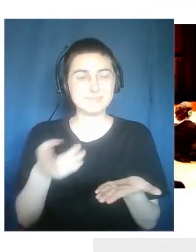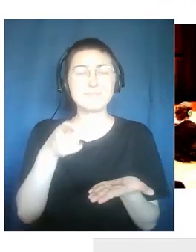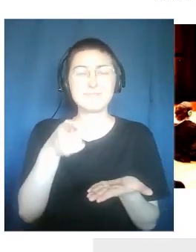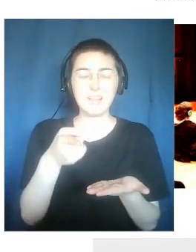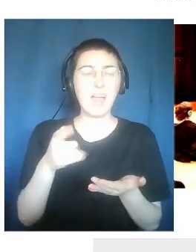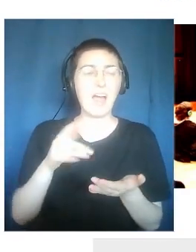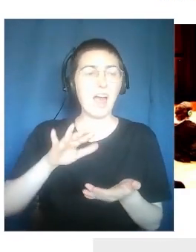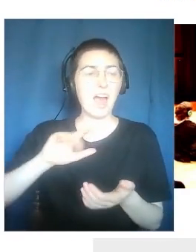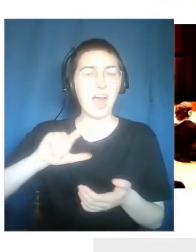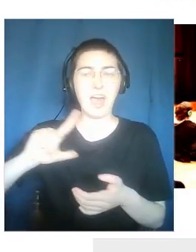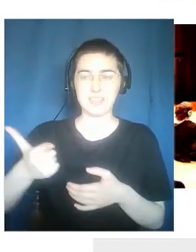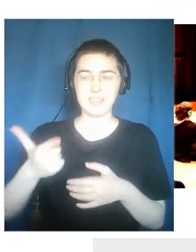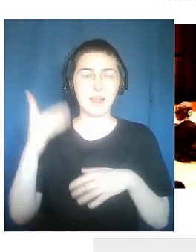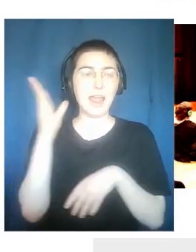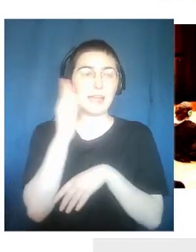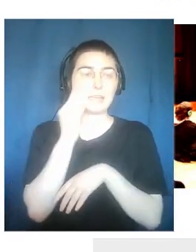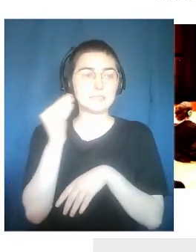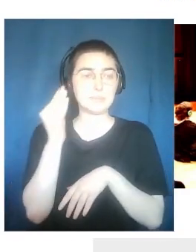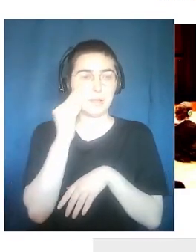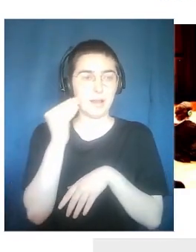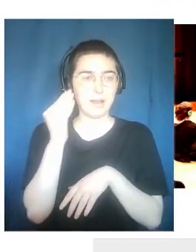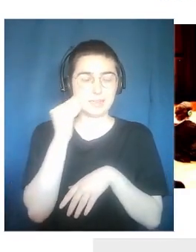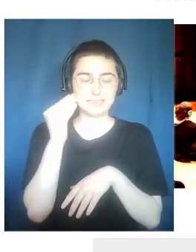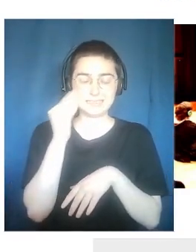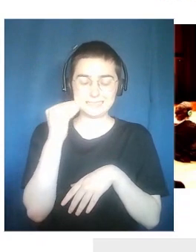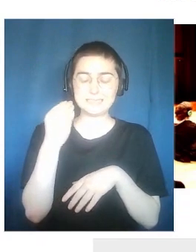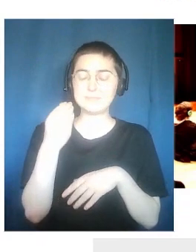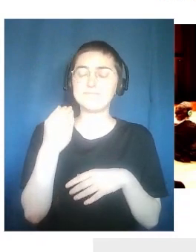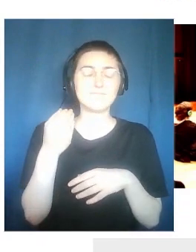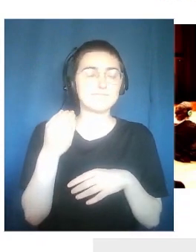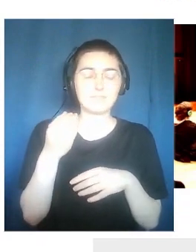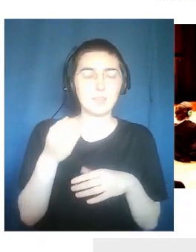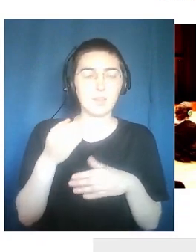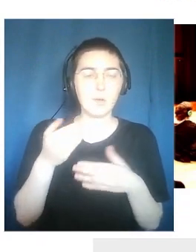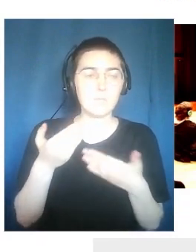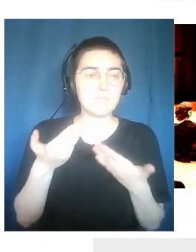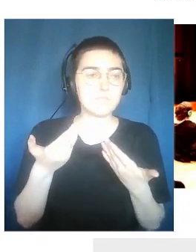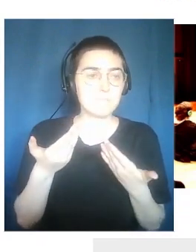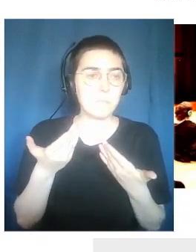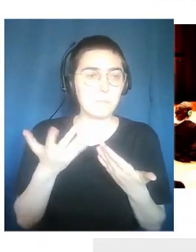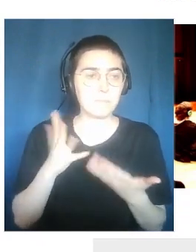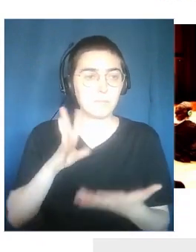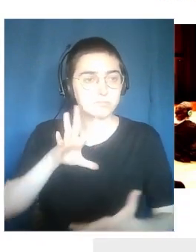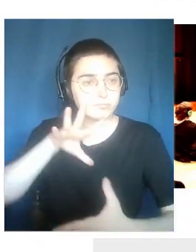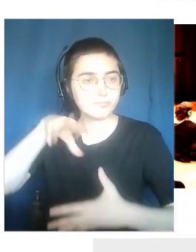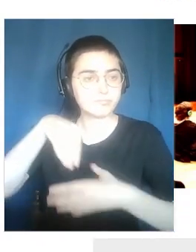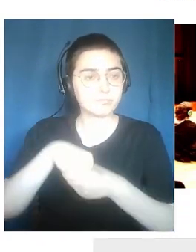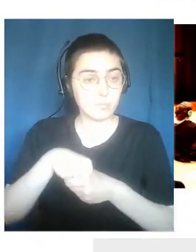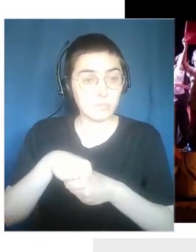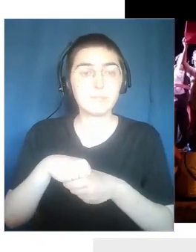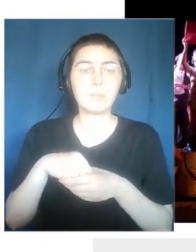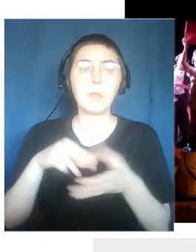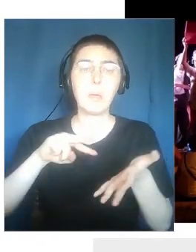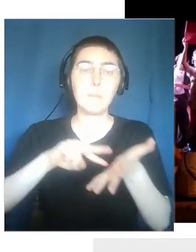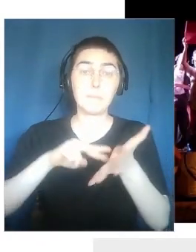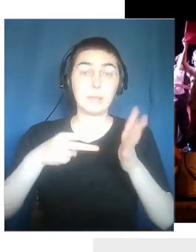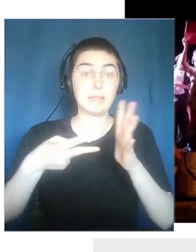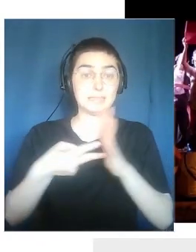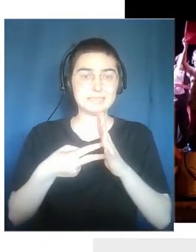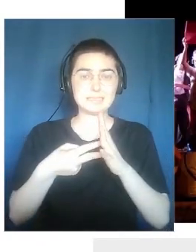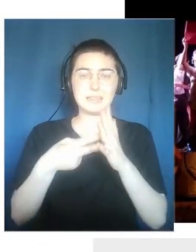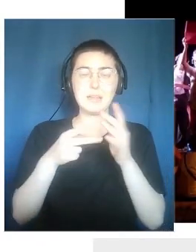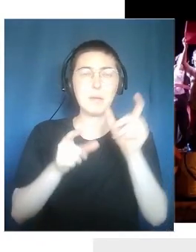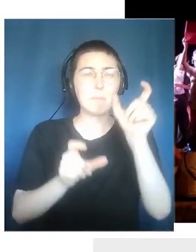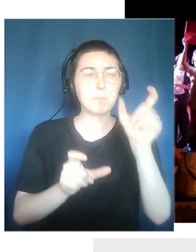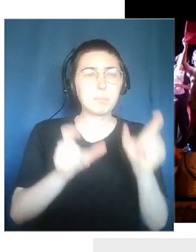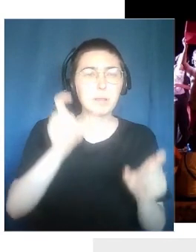Other experiences comprise theatre again, and you have the